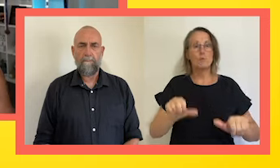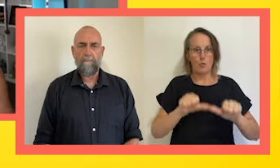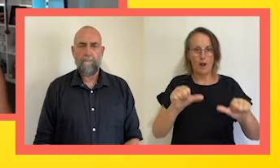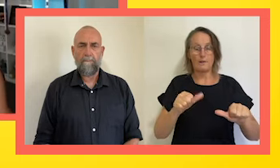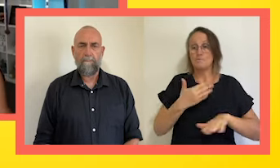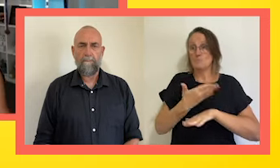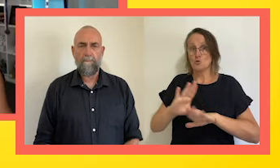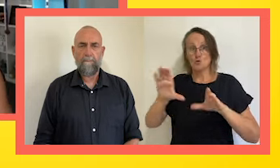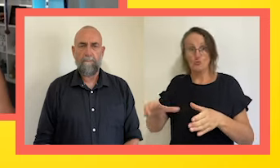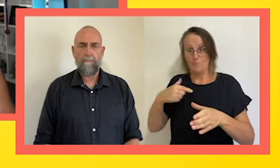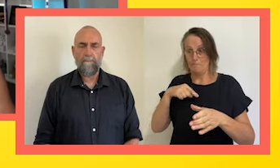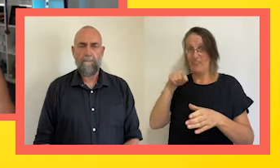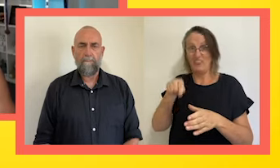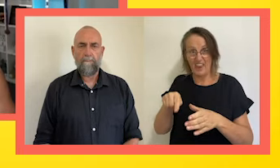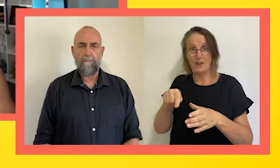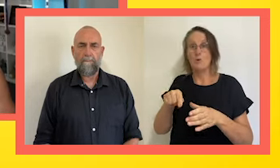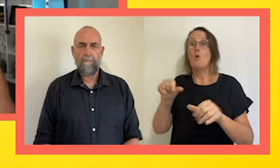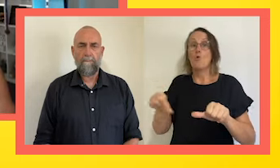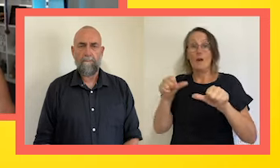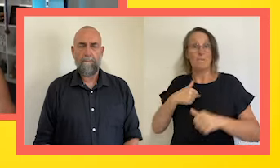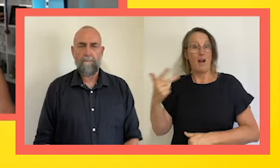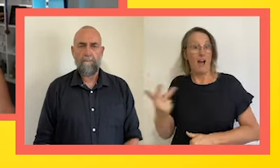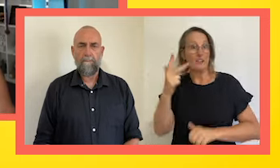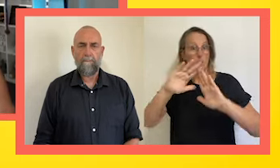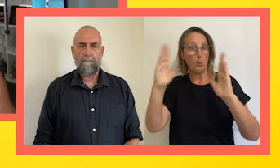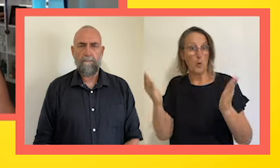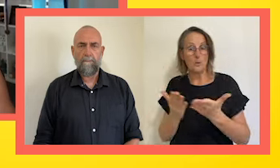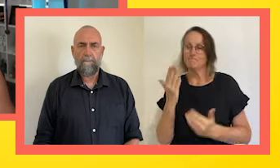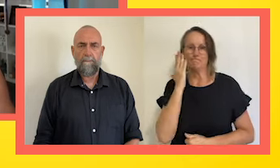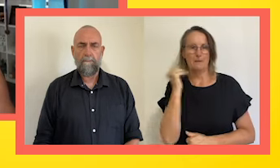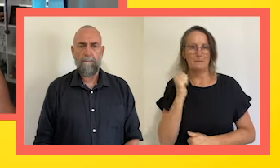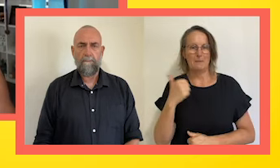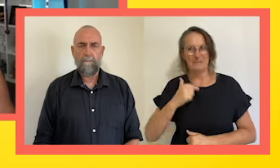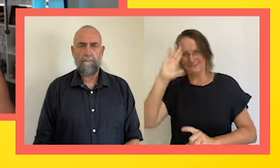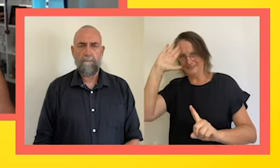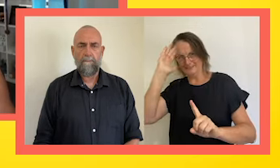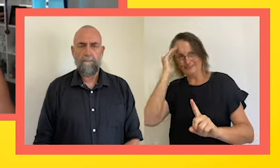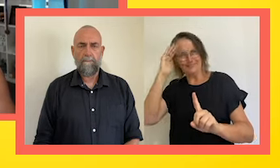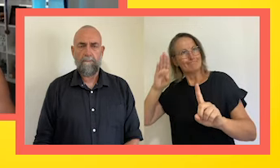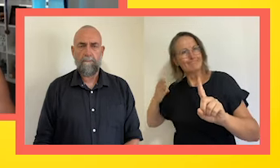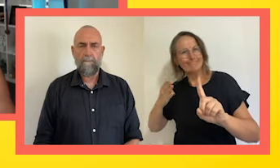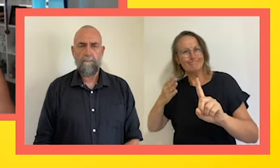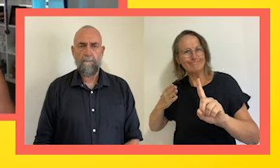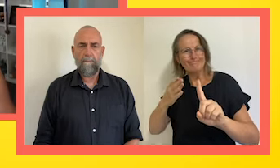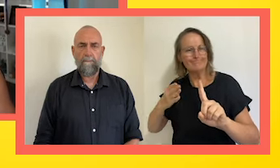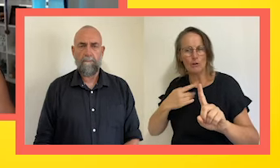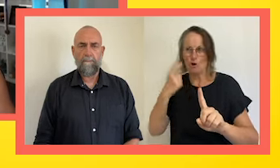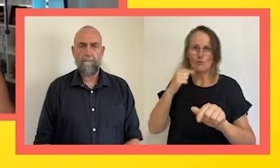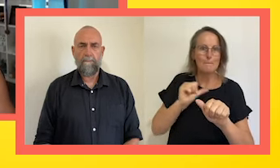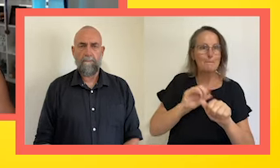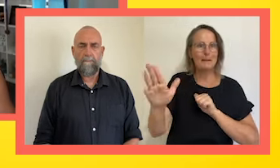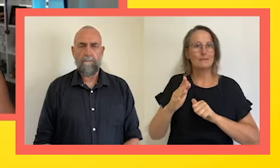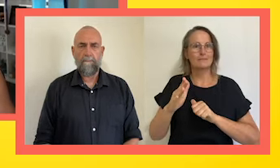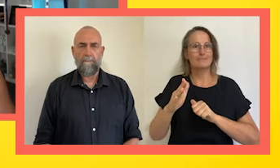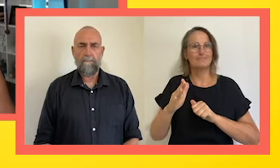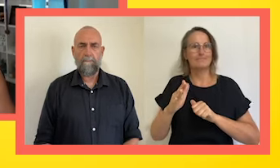worries about any of that stuff. I'm just going to try and be the best athlete that I can be. And I'll judge my success based on how well I execute and how